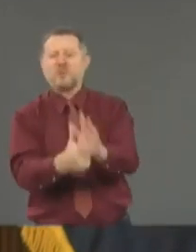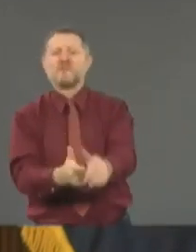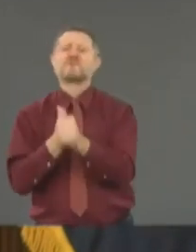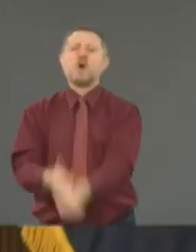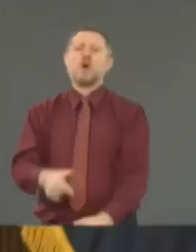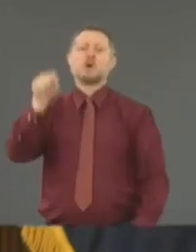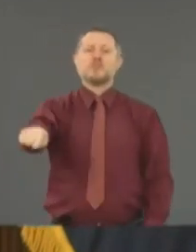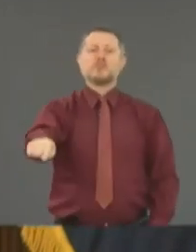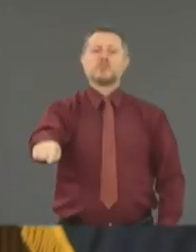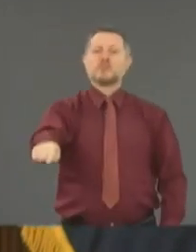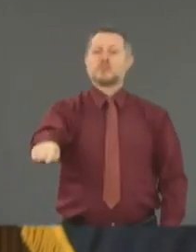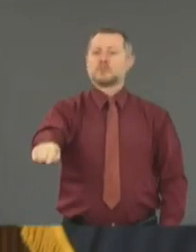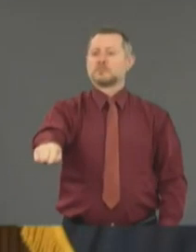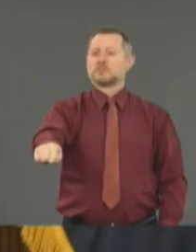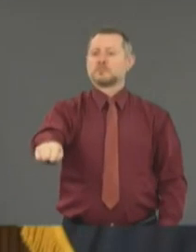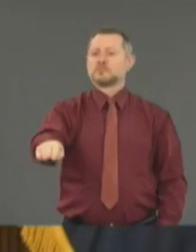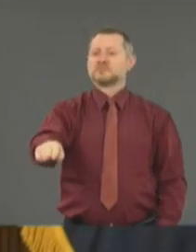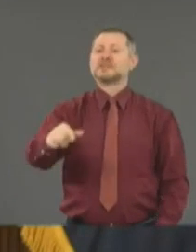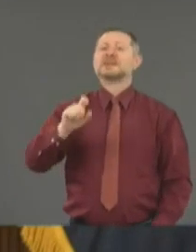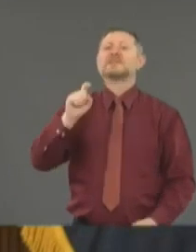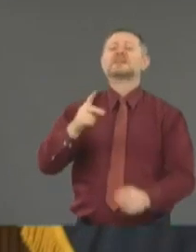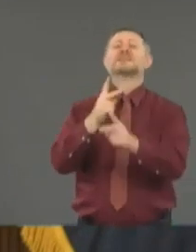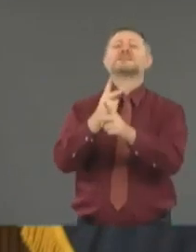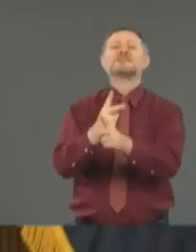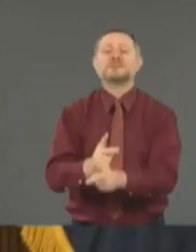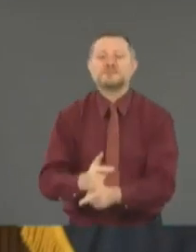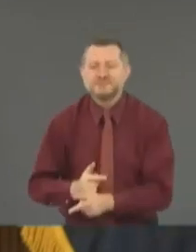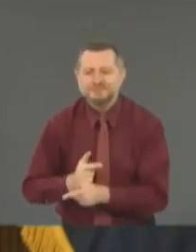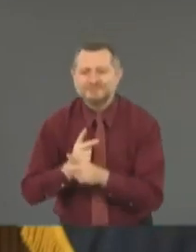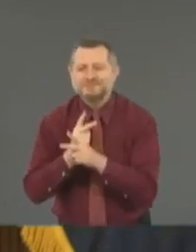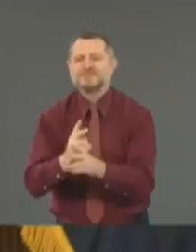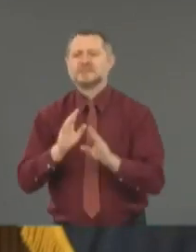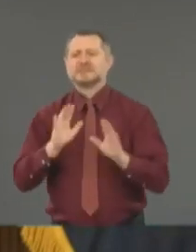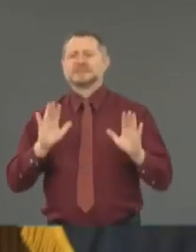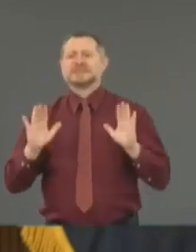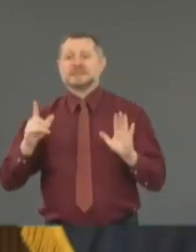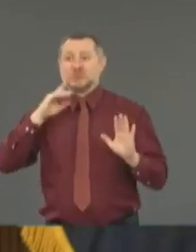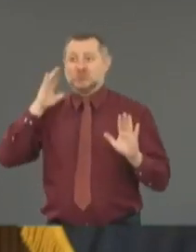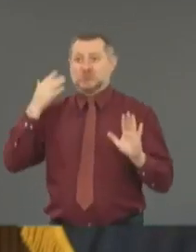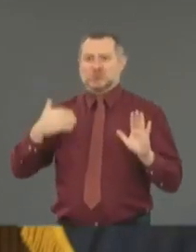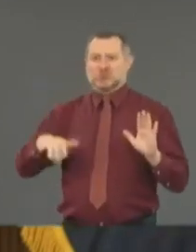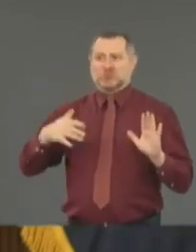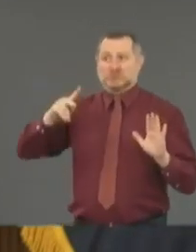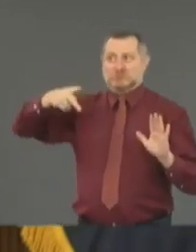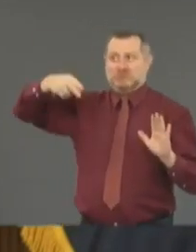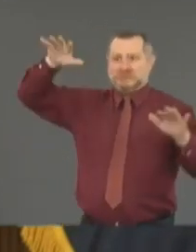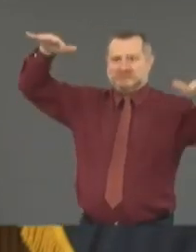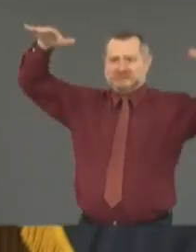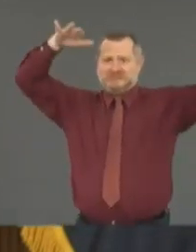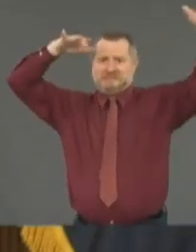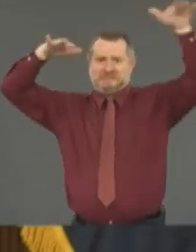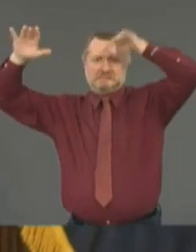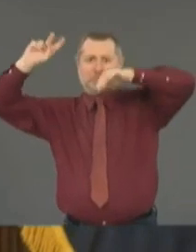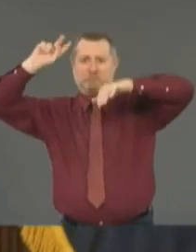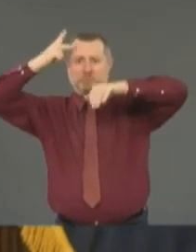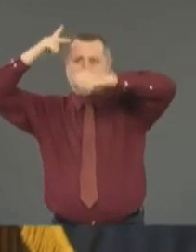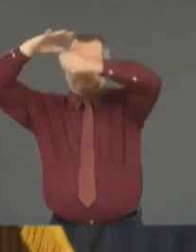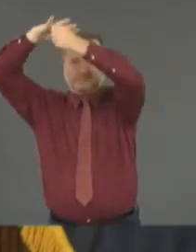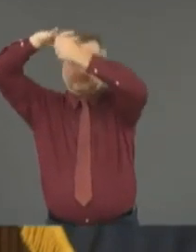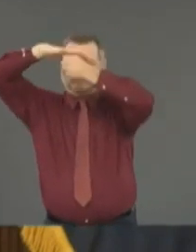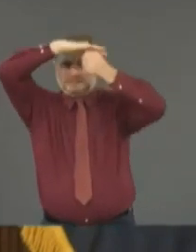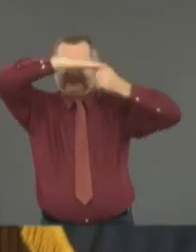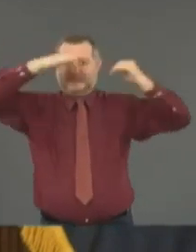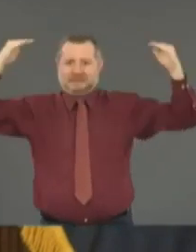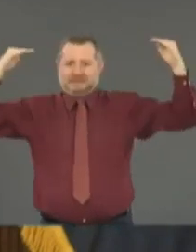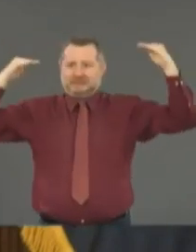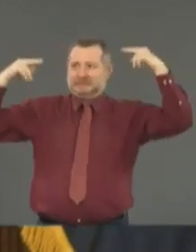very careful at times of high political pressure that people still enforce